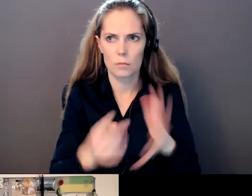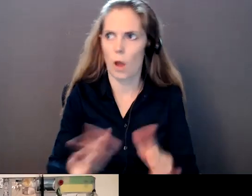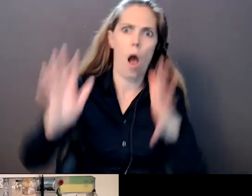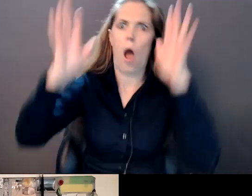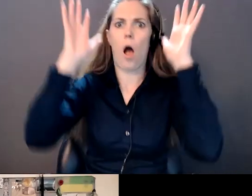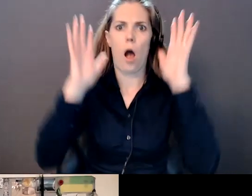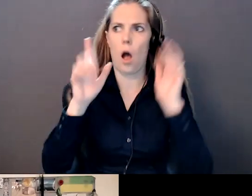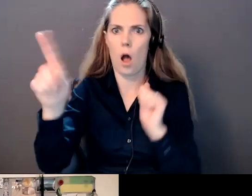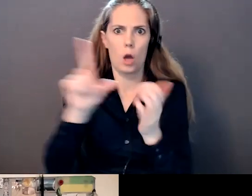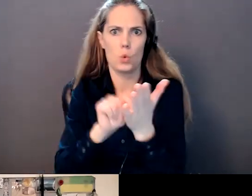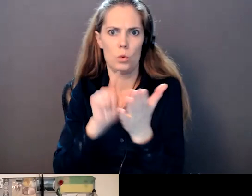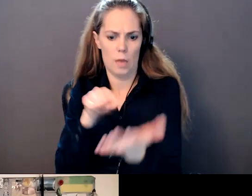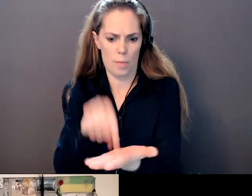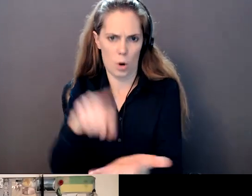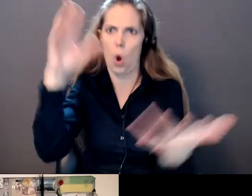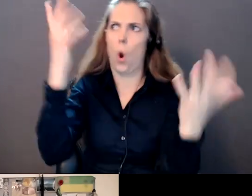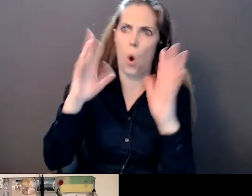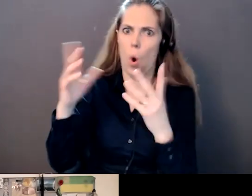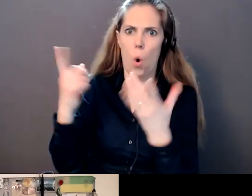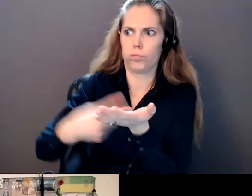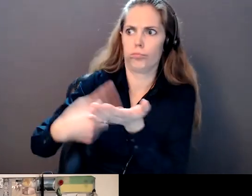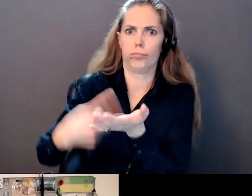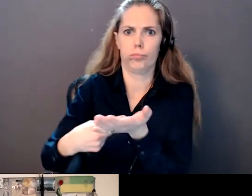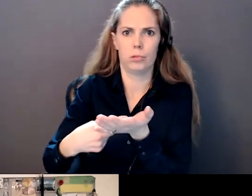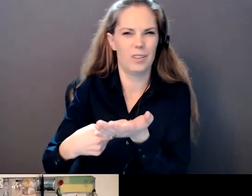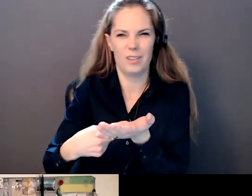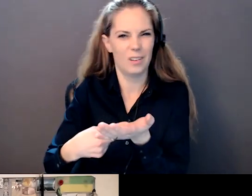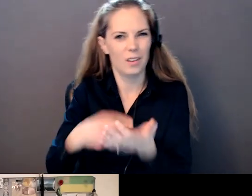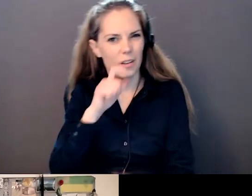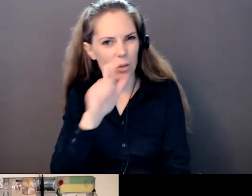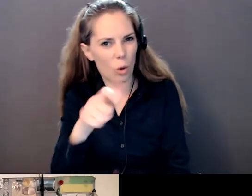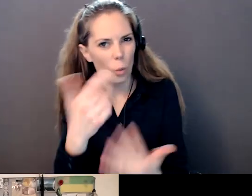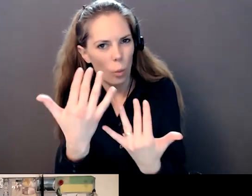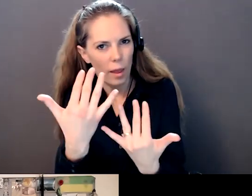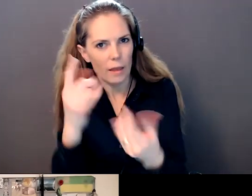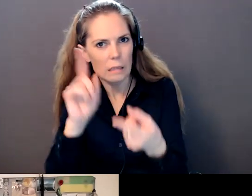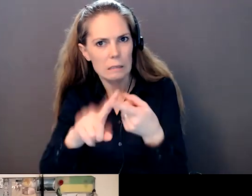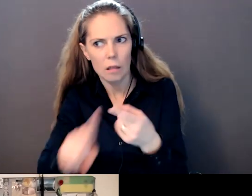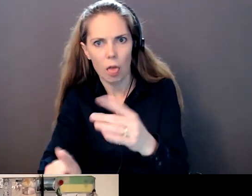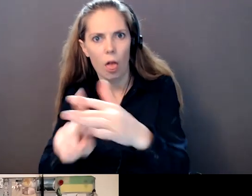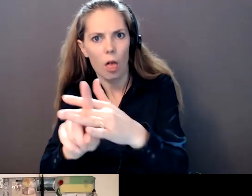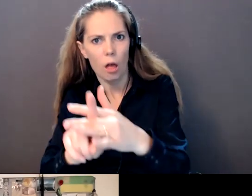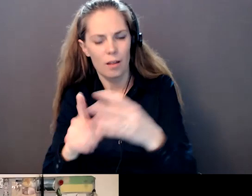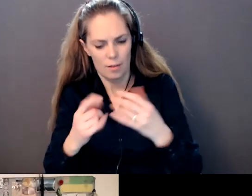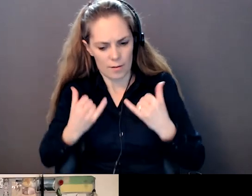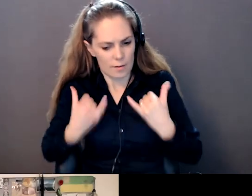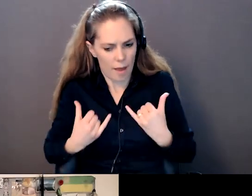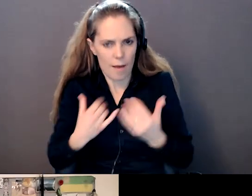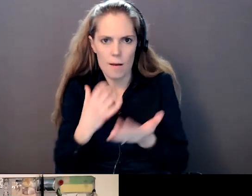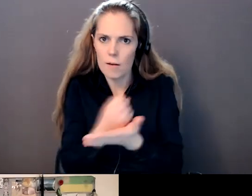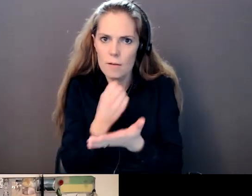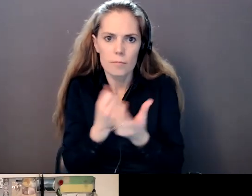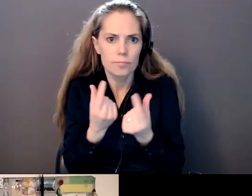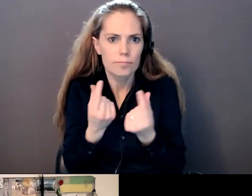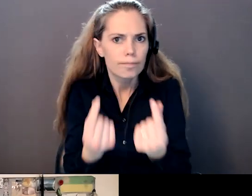things. We need to start doing things now on an ongoing basis to address discrimination, racism, know, to address, you